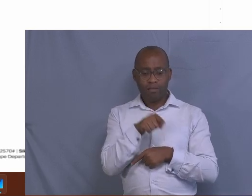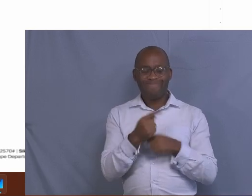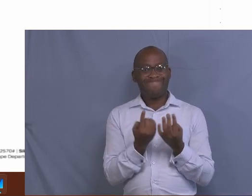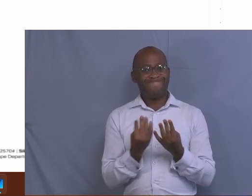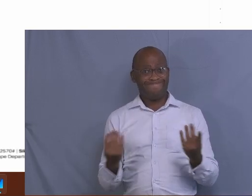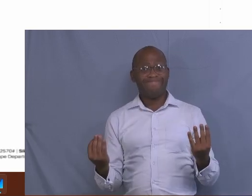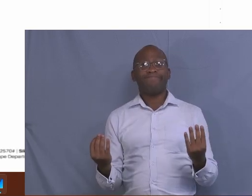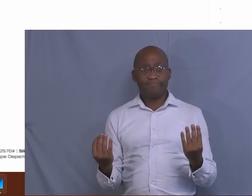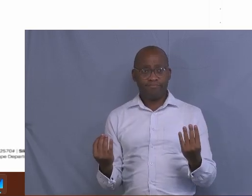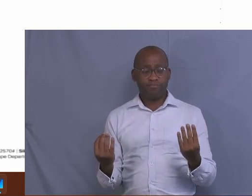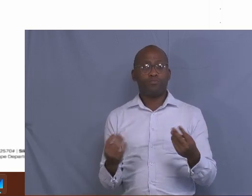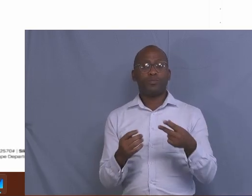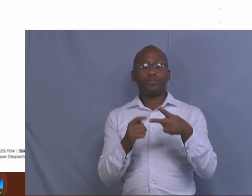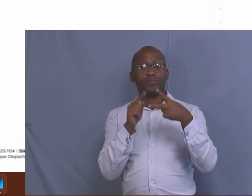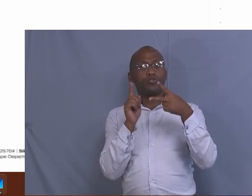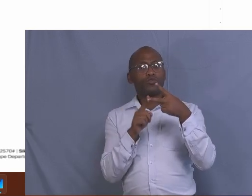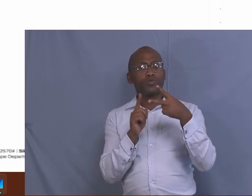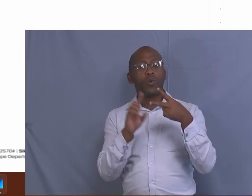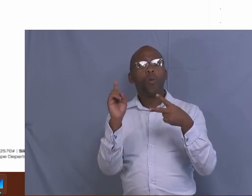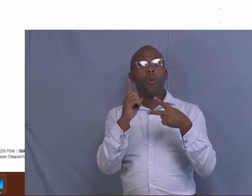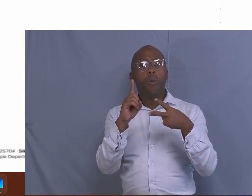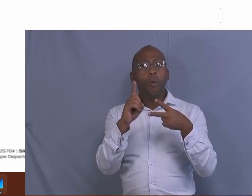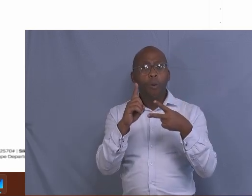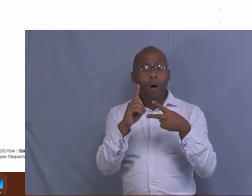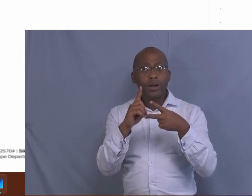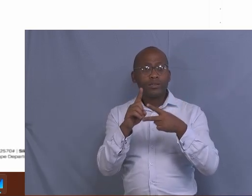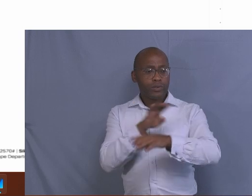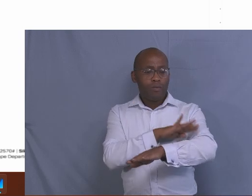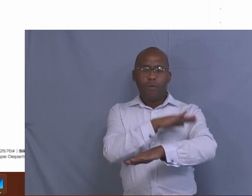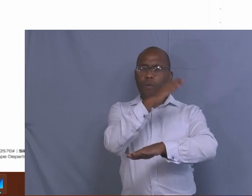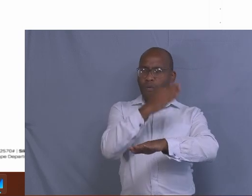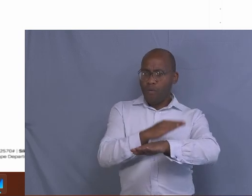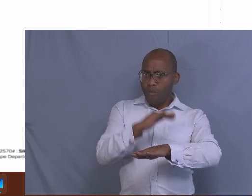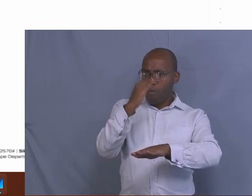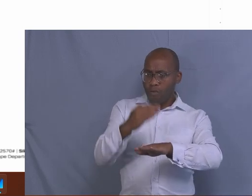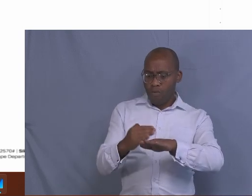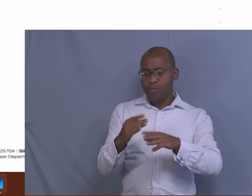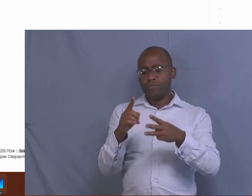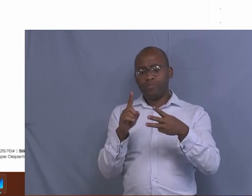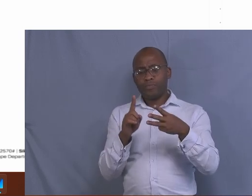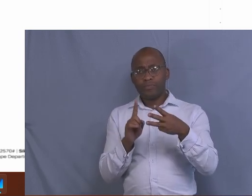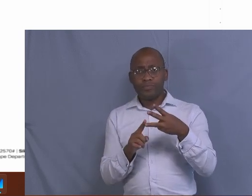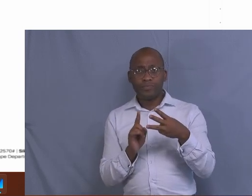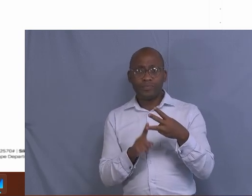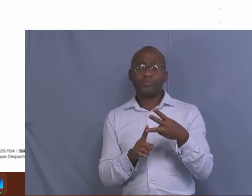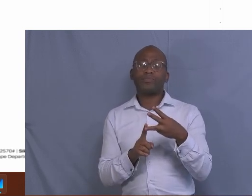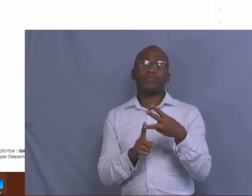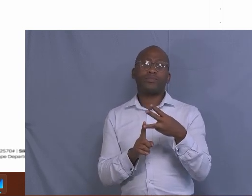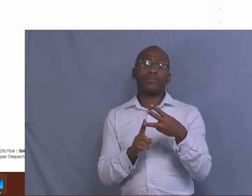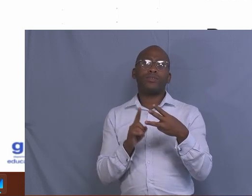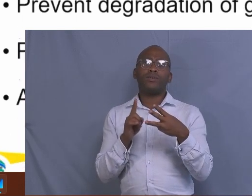wild use. Number two, it's topography, vegetation and erosion. Then